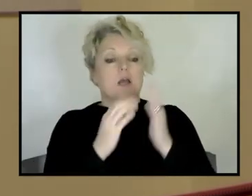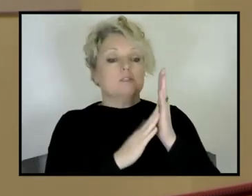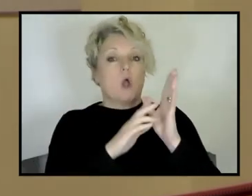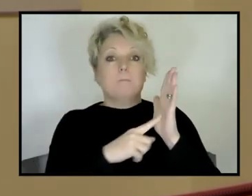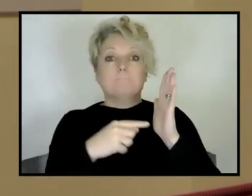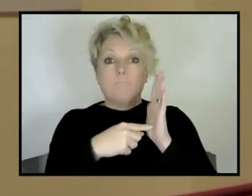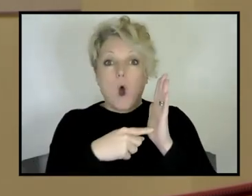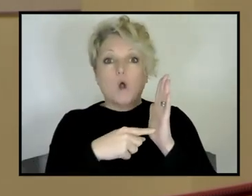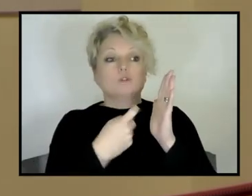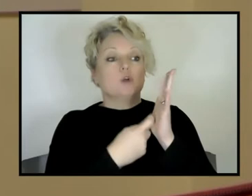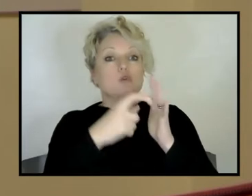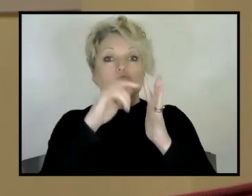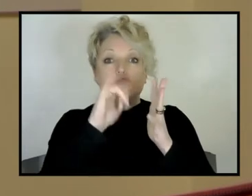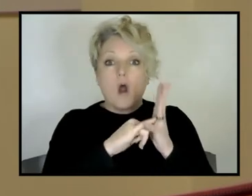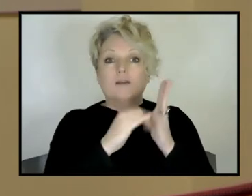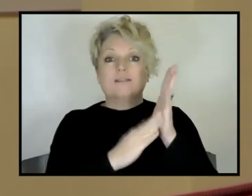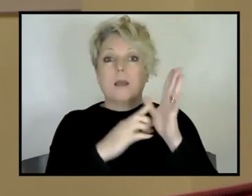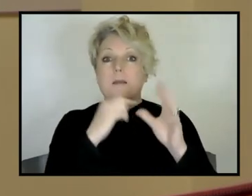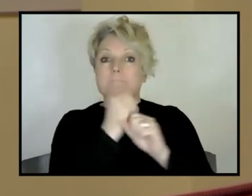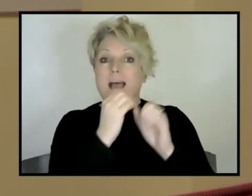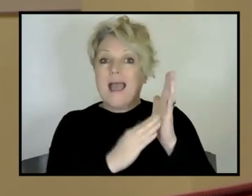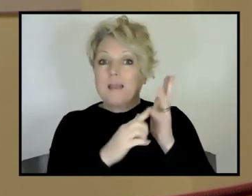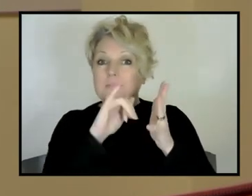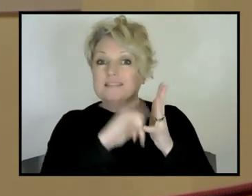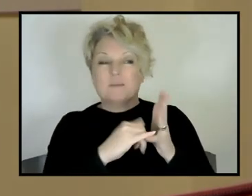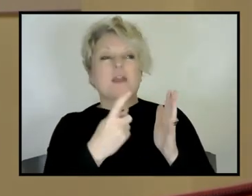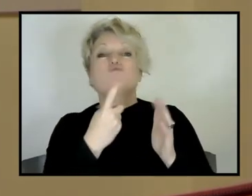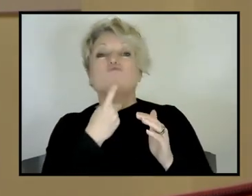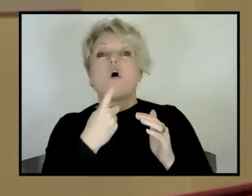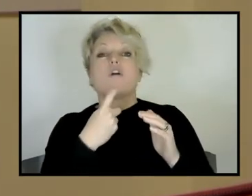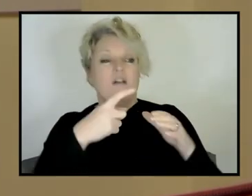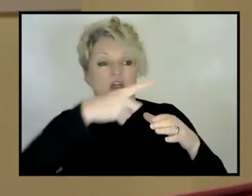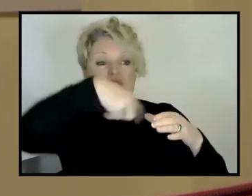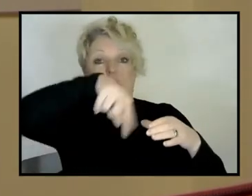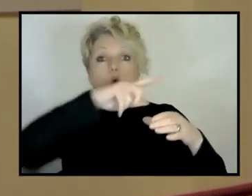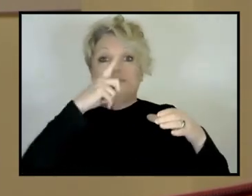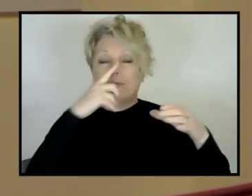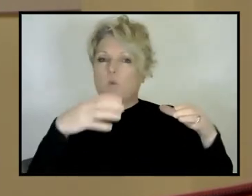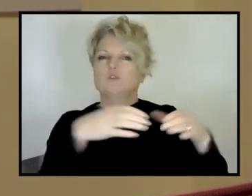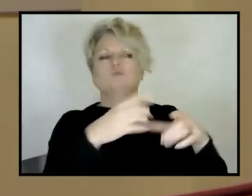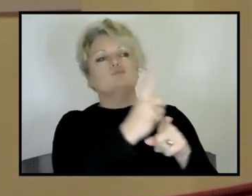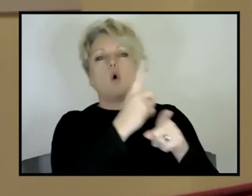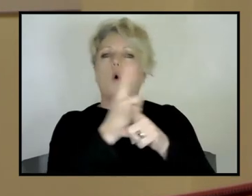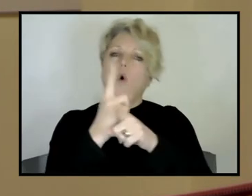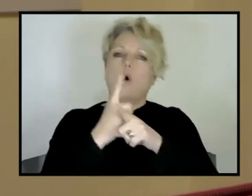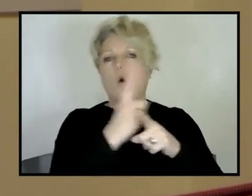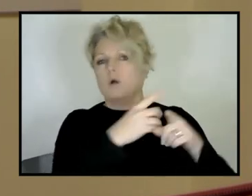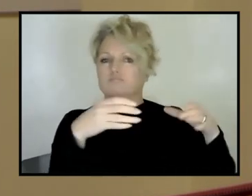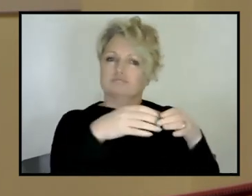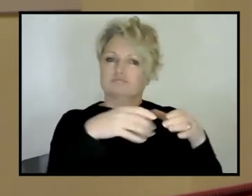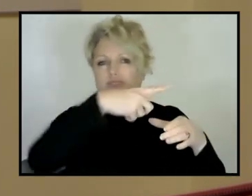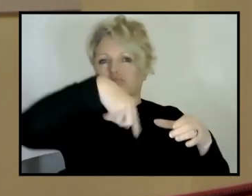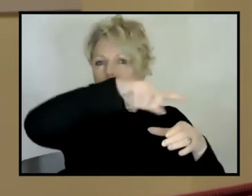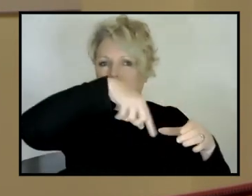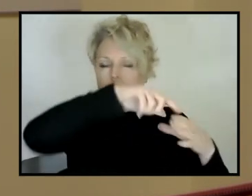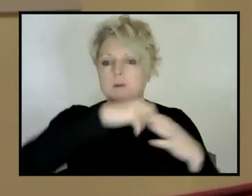igneous rocks came from, they talked to themselves. So suddenly there was a, a way that all of these different